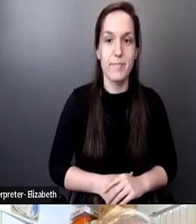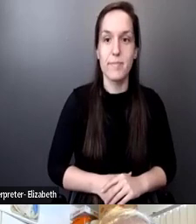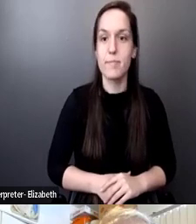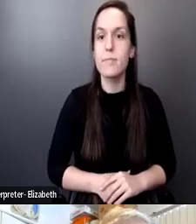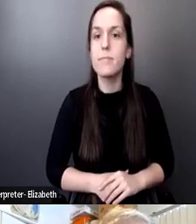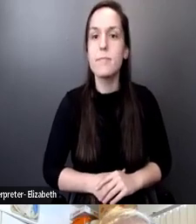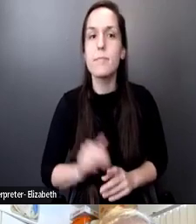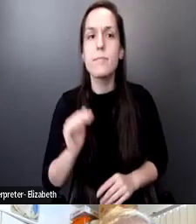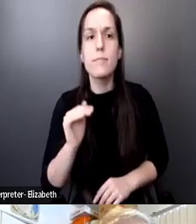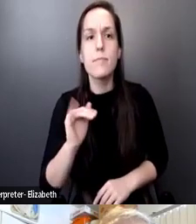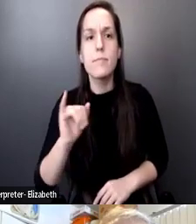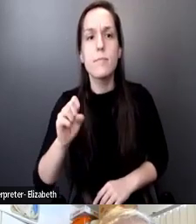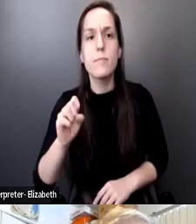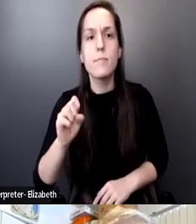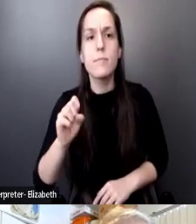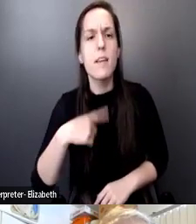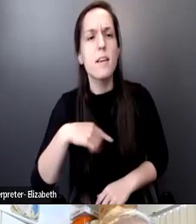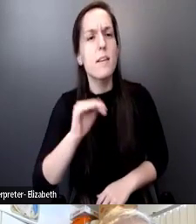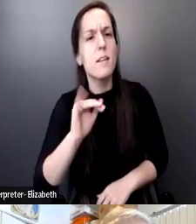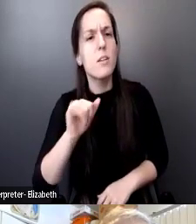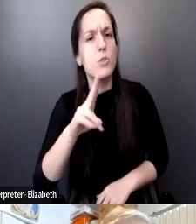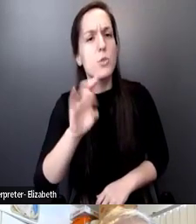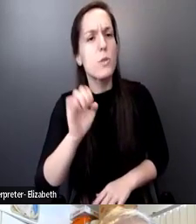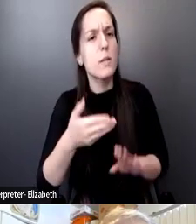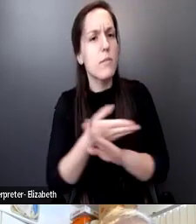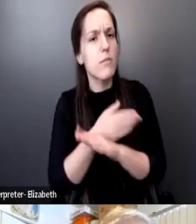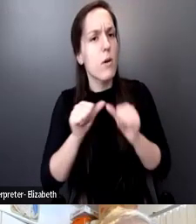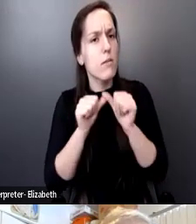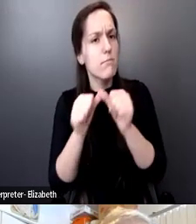Julie, one thing before we move on.